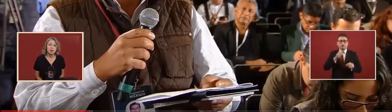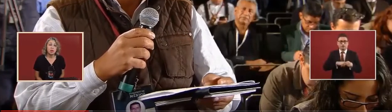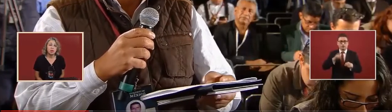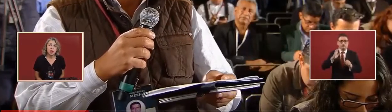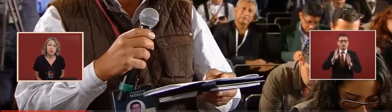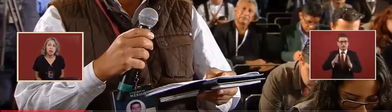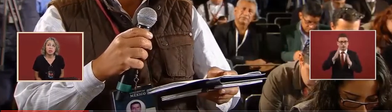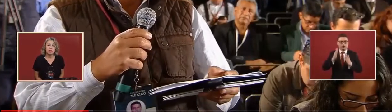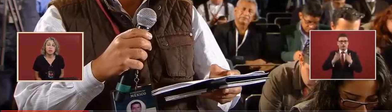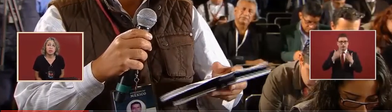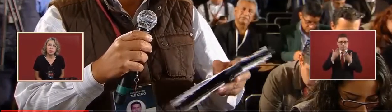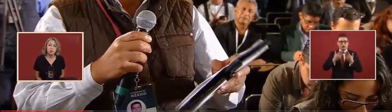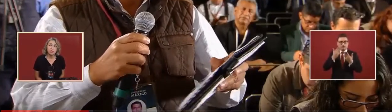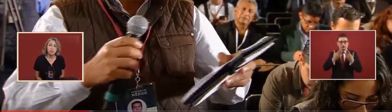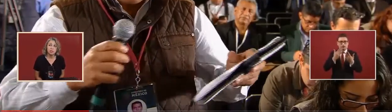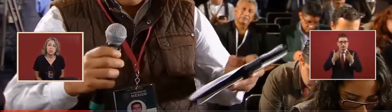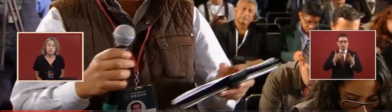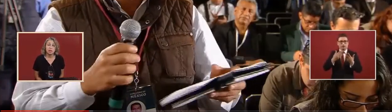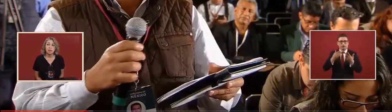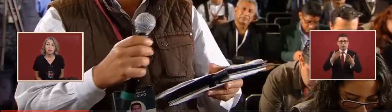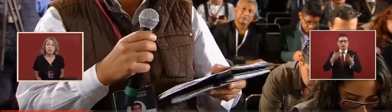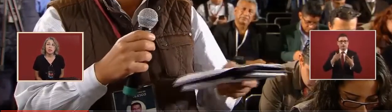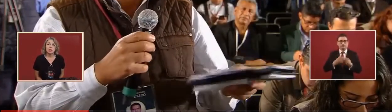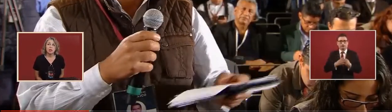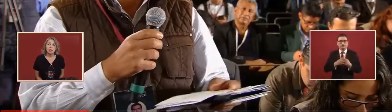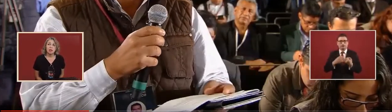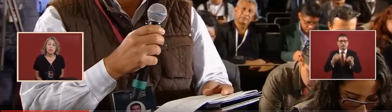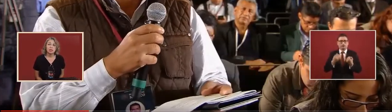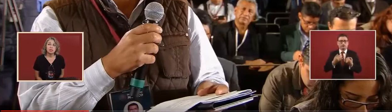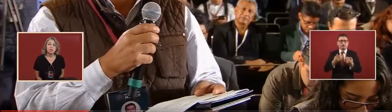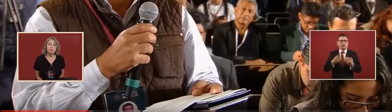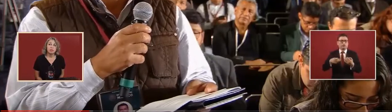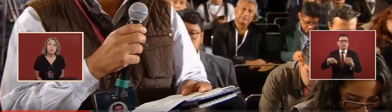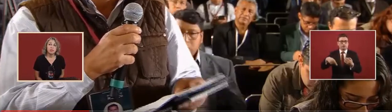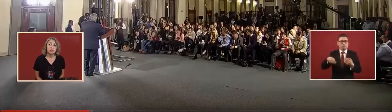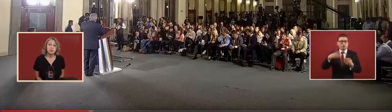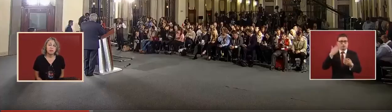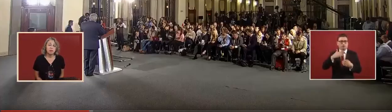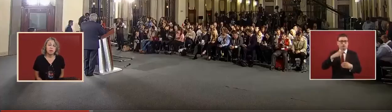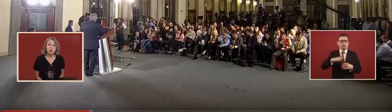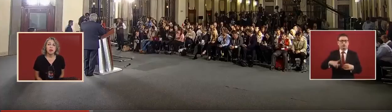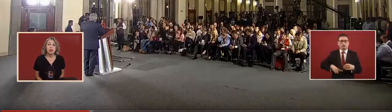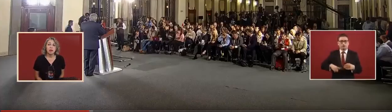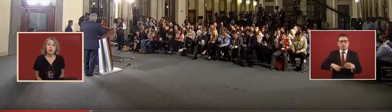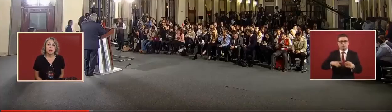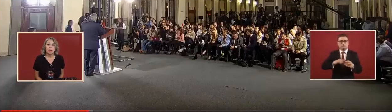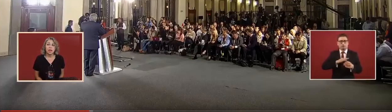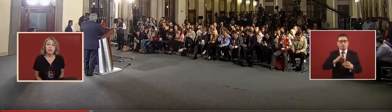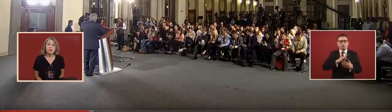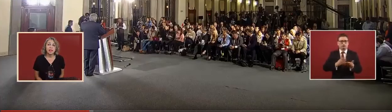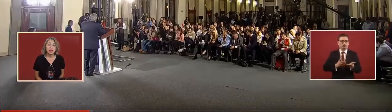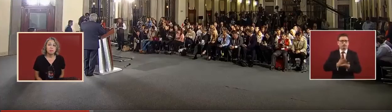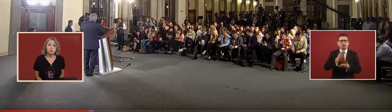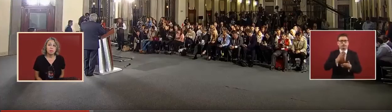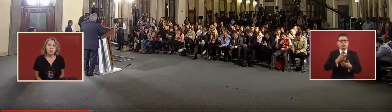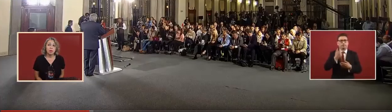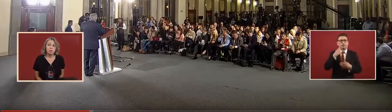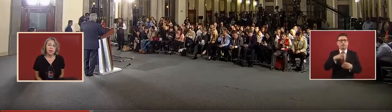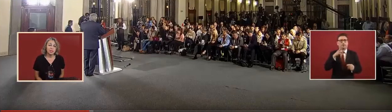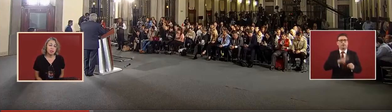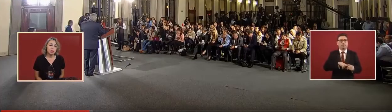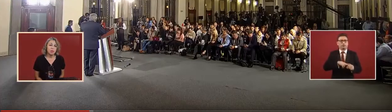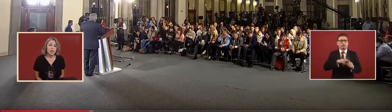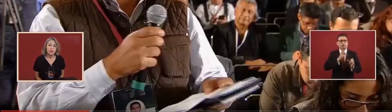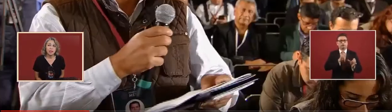in this filter before and that they can pass automatically to